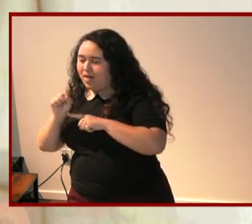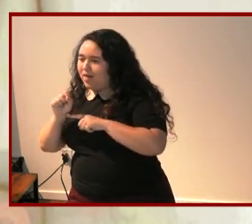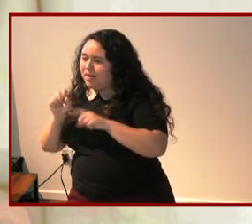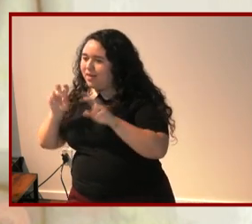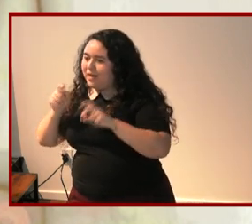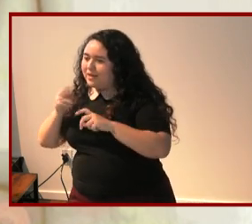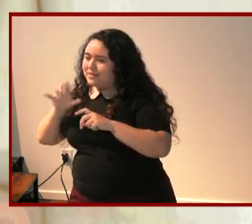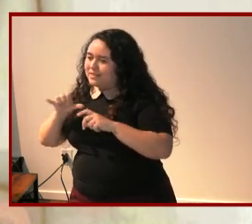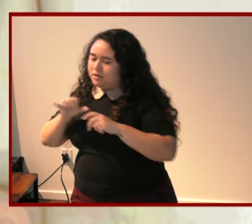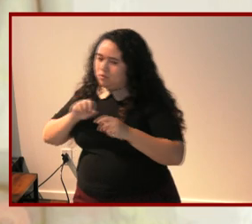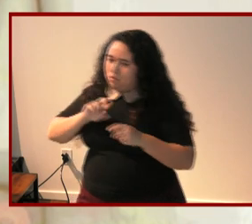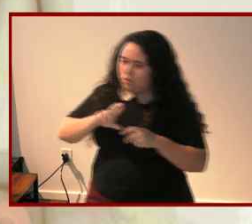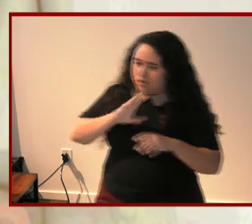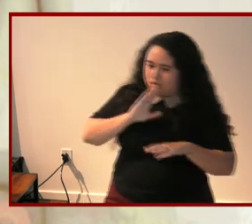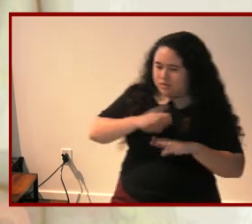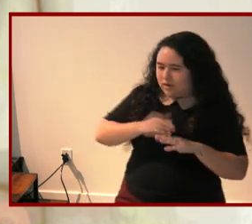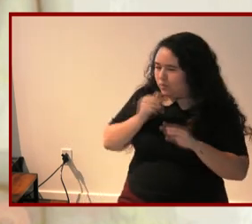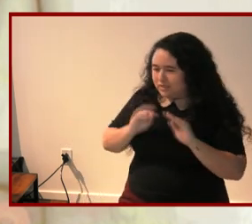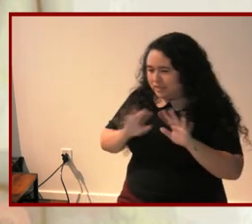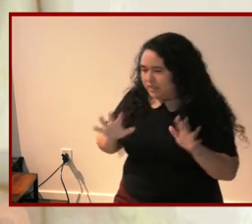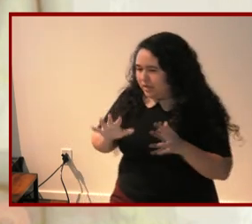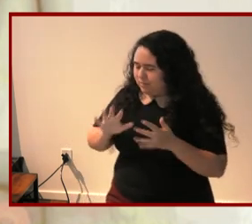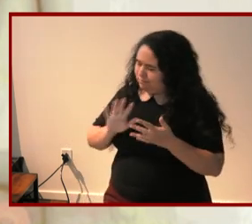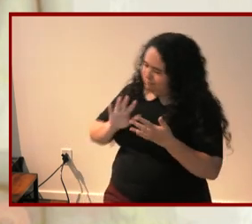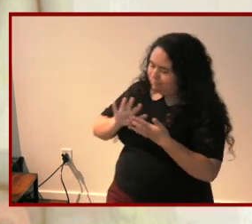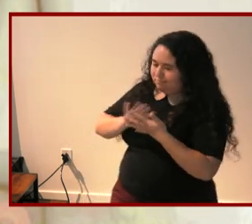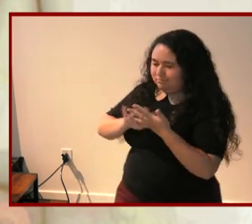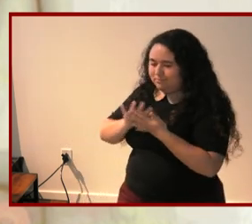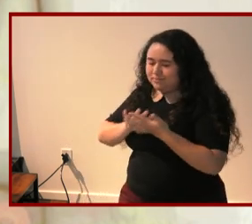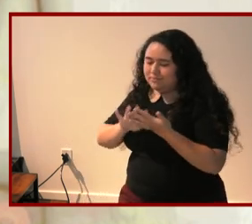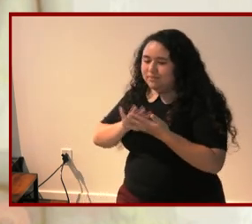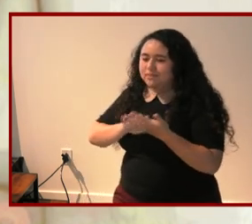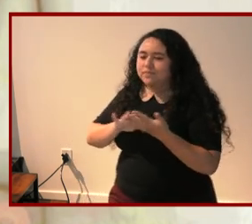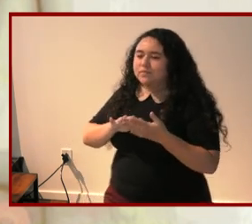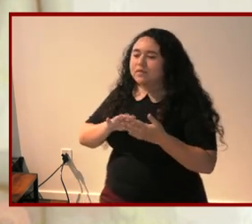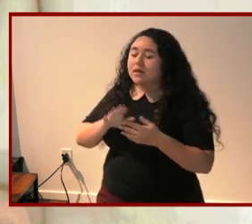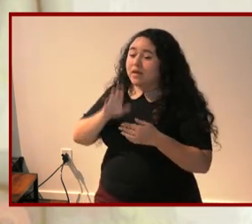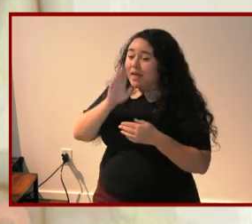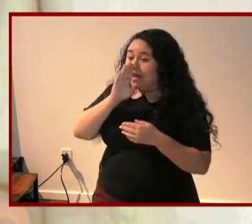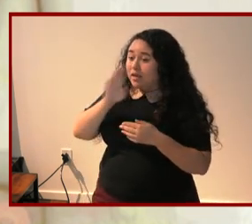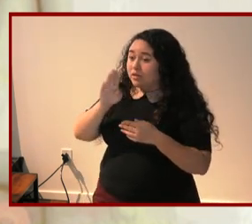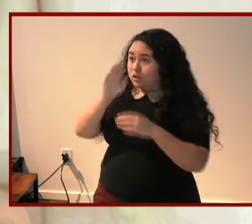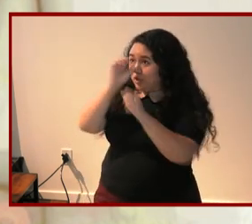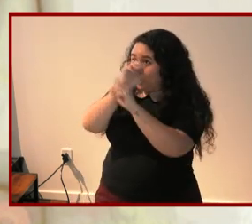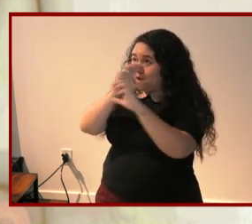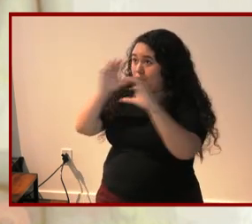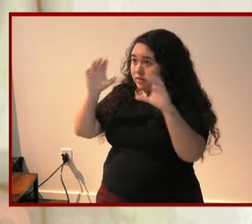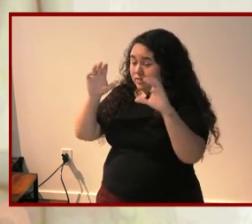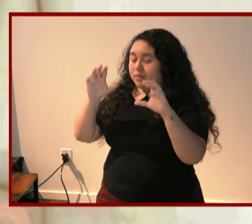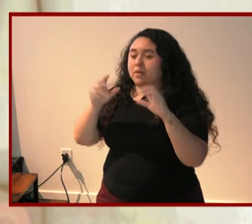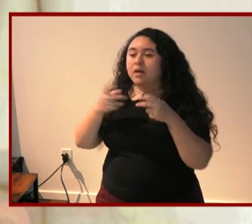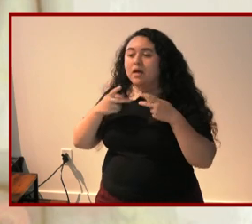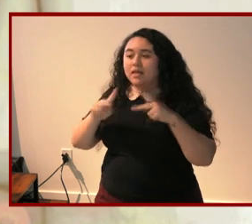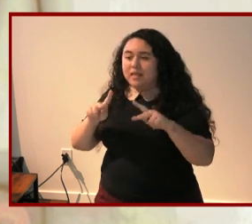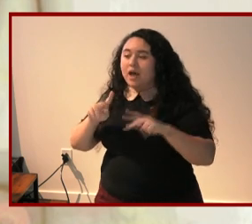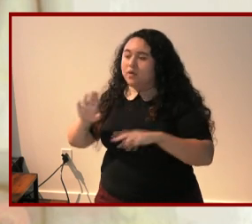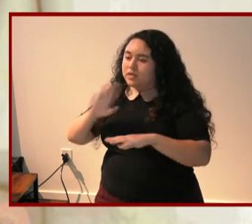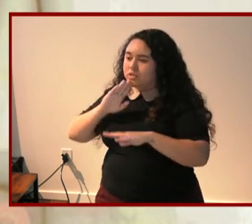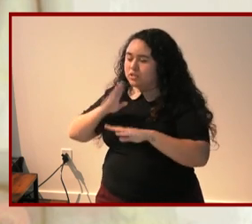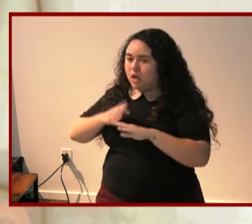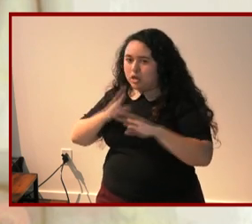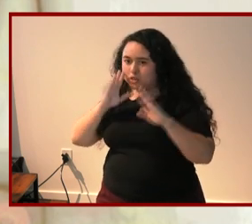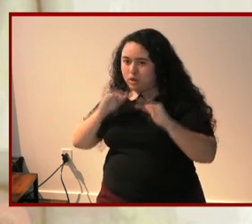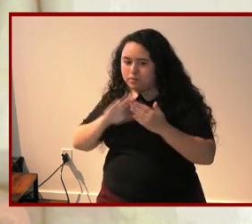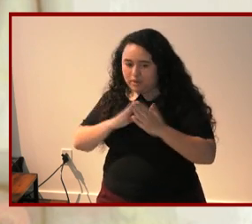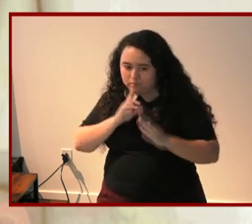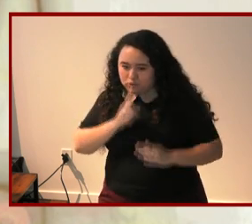ryan and the access to gender normative heterosexuality that he made available for jillian allowed doherty's greatest hopes for his daughter to be